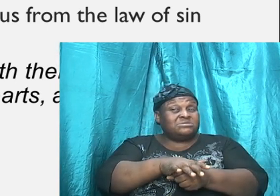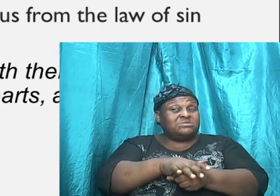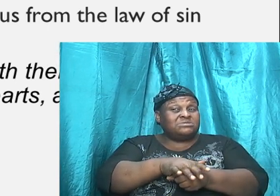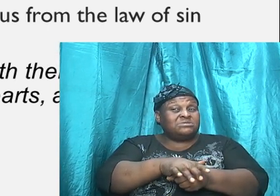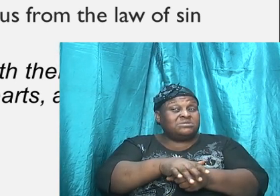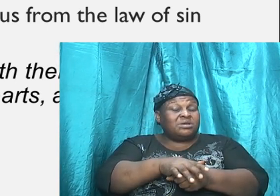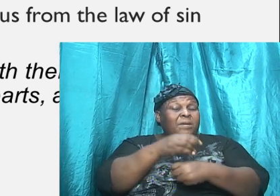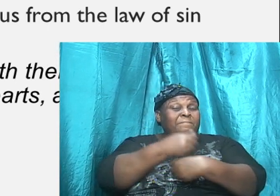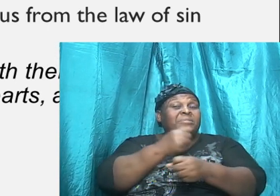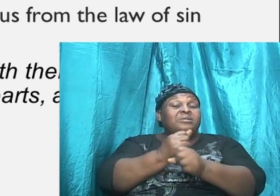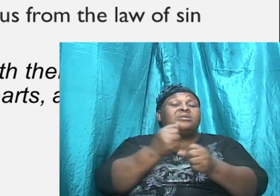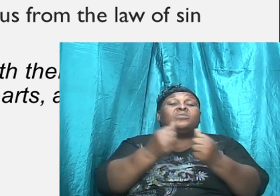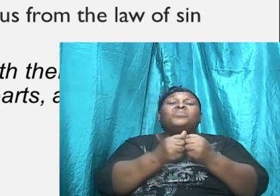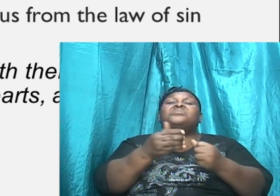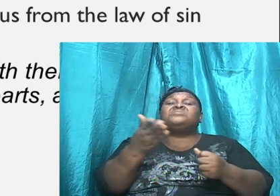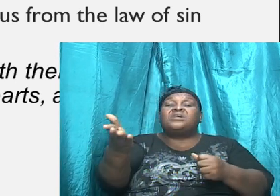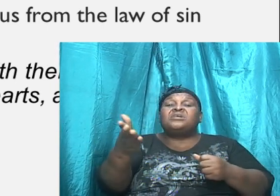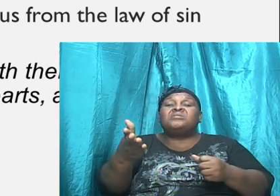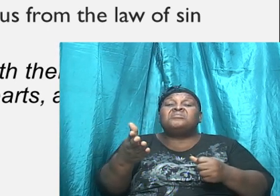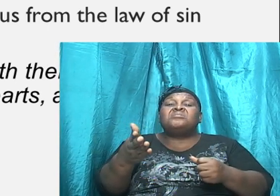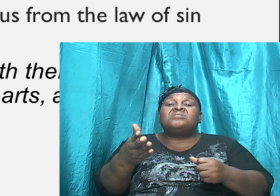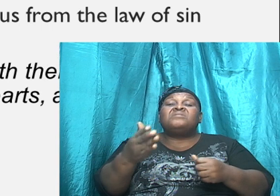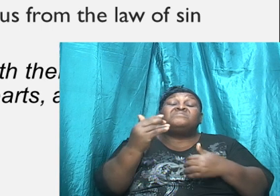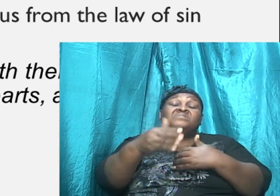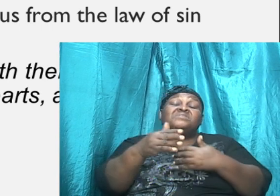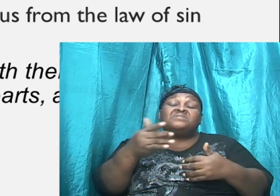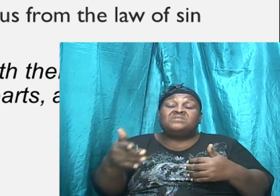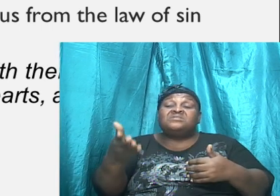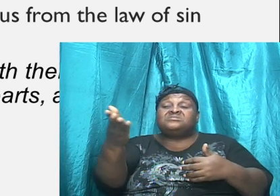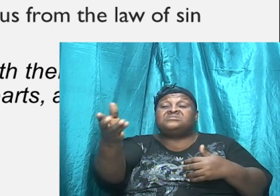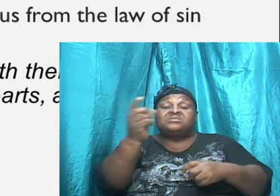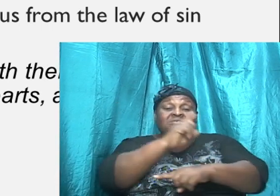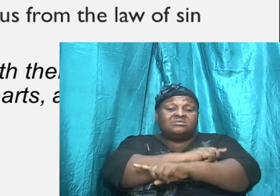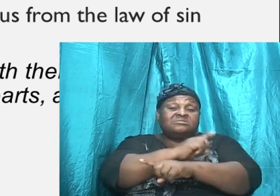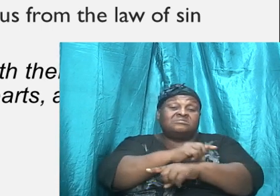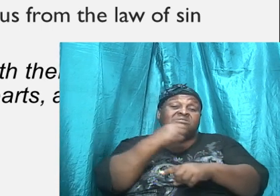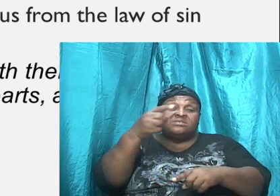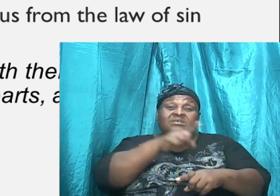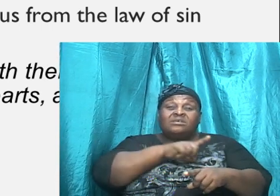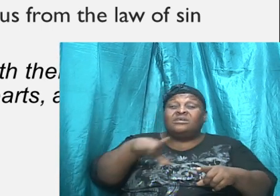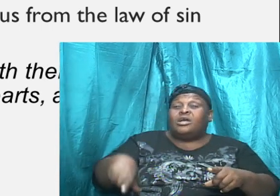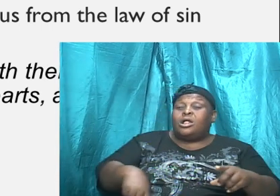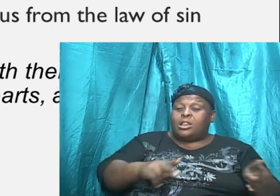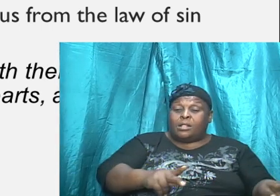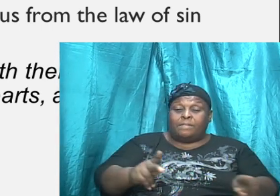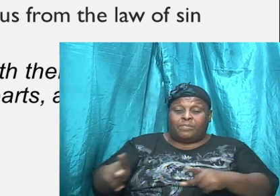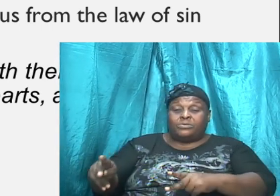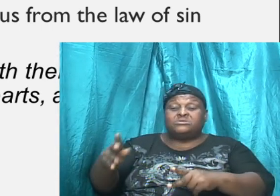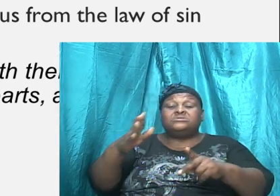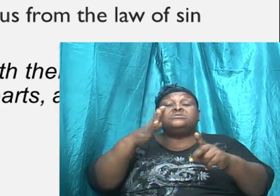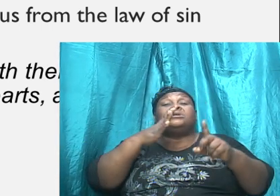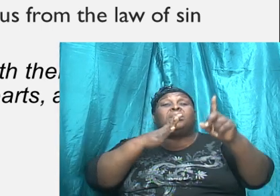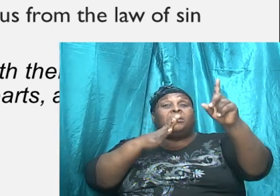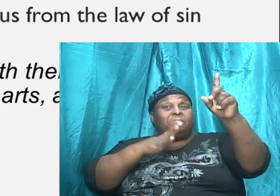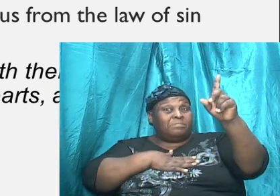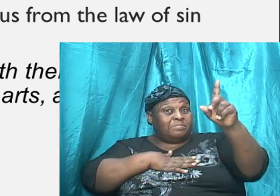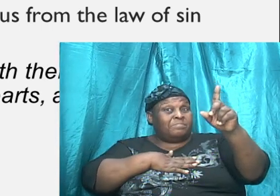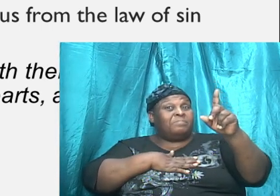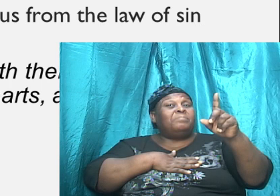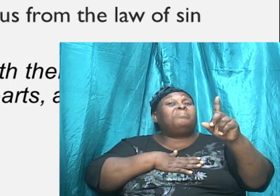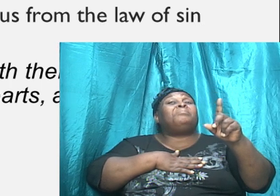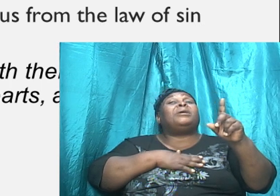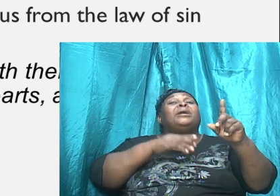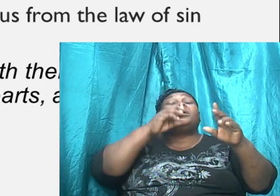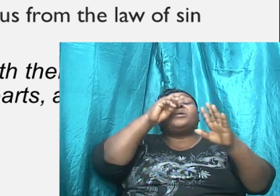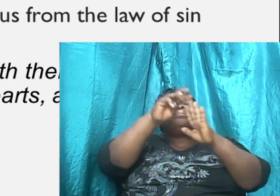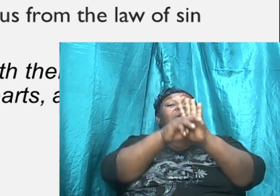After these days, saith the Lord, I will put my law in their hearts, and in